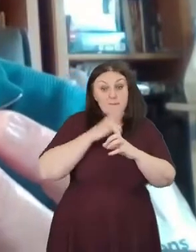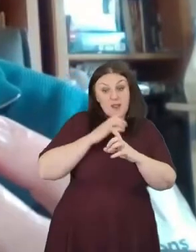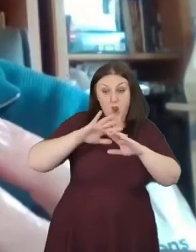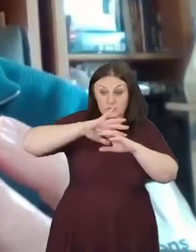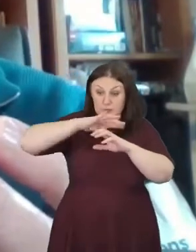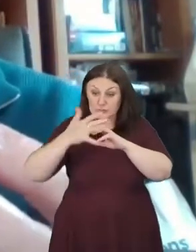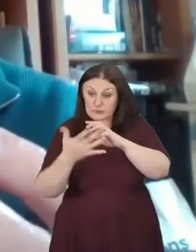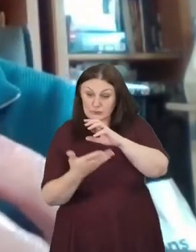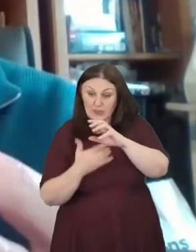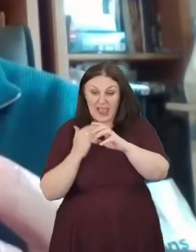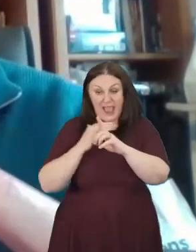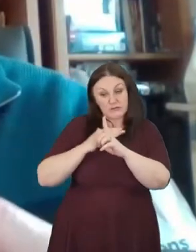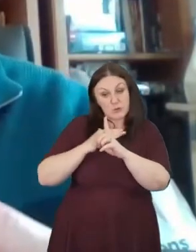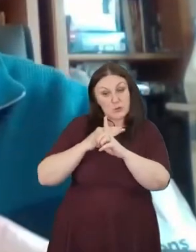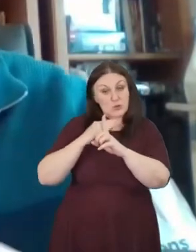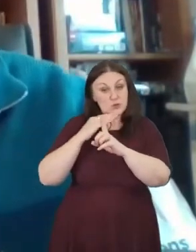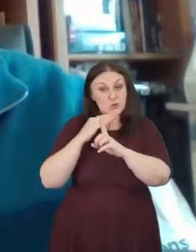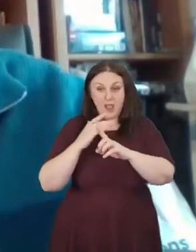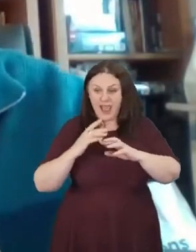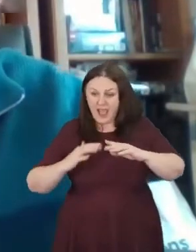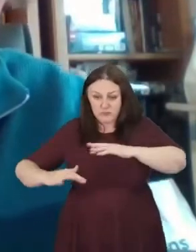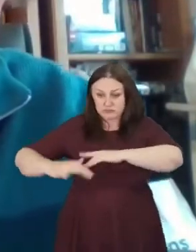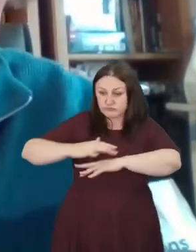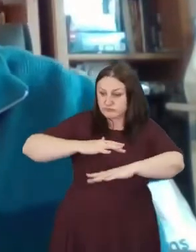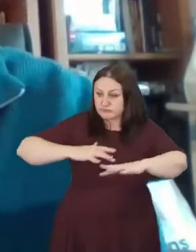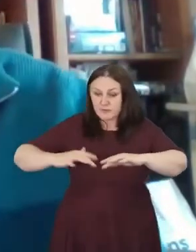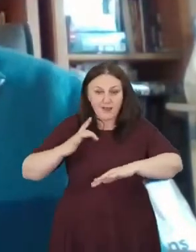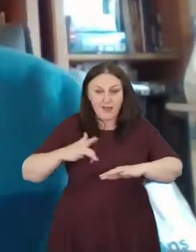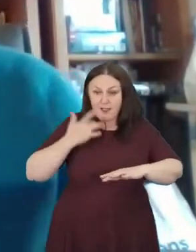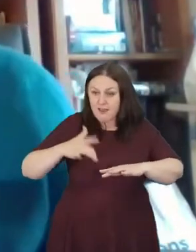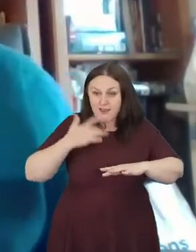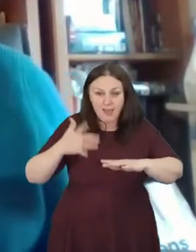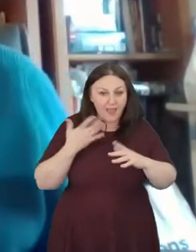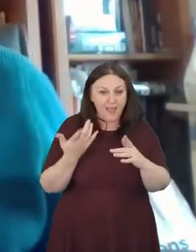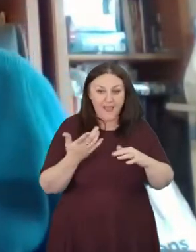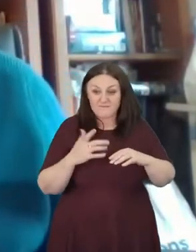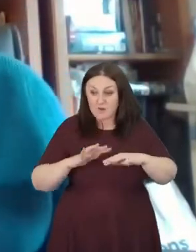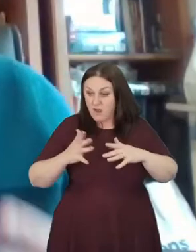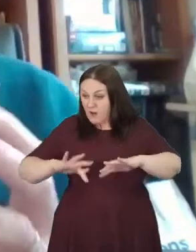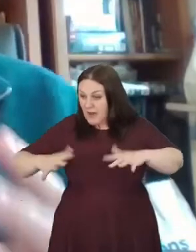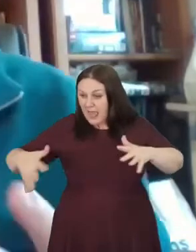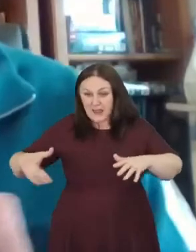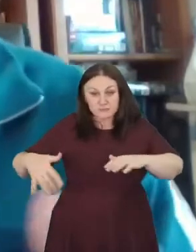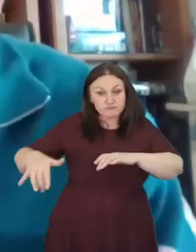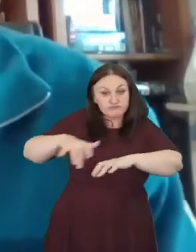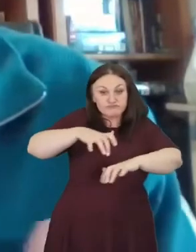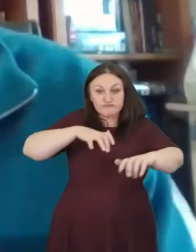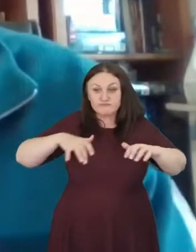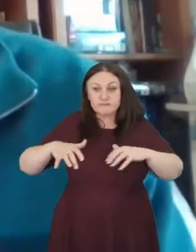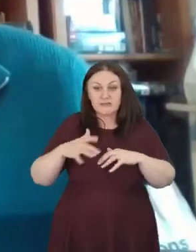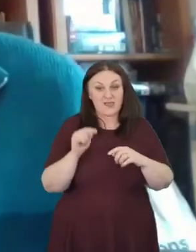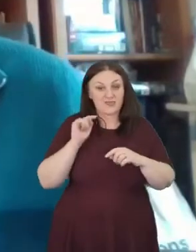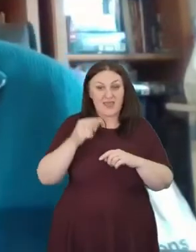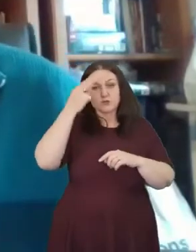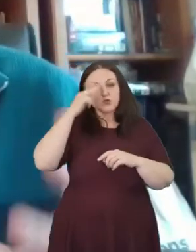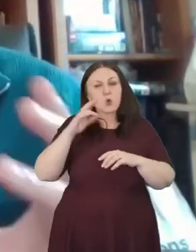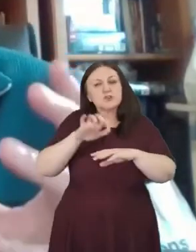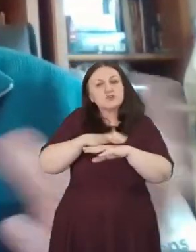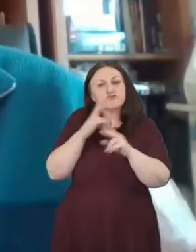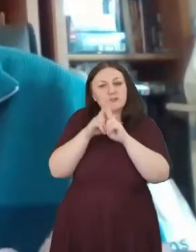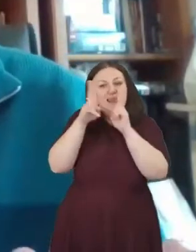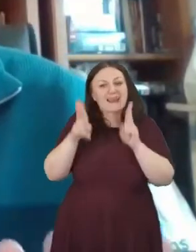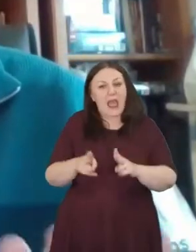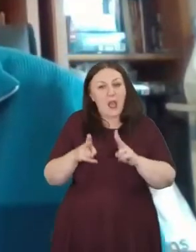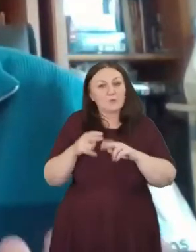and sea. Now, that's what's called the greenhouse effect. And yet, it's one of the wonders of creation, but